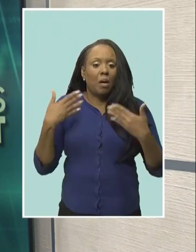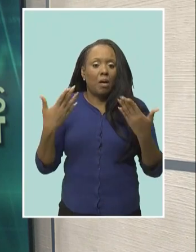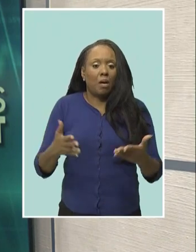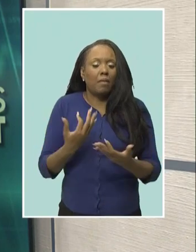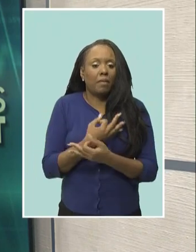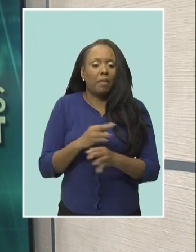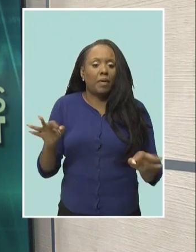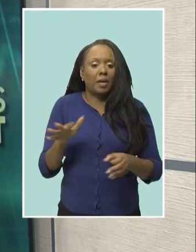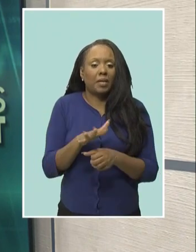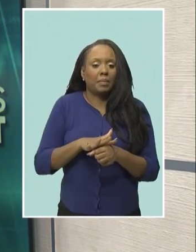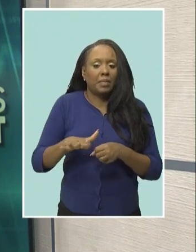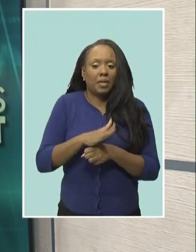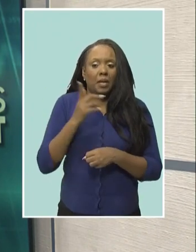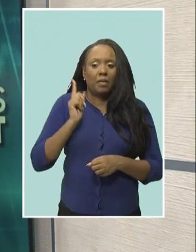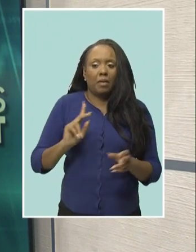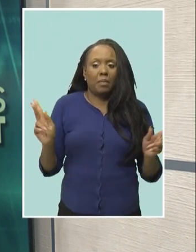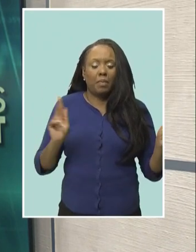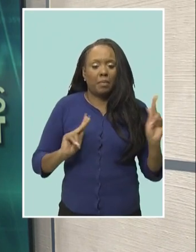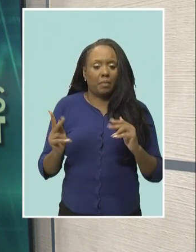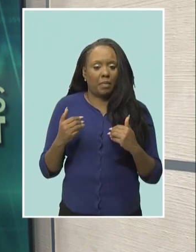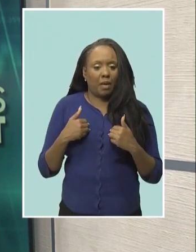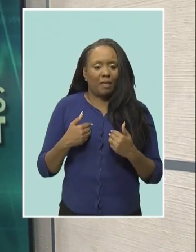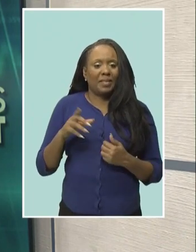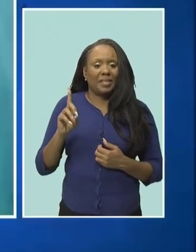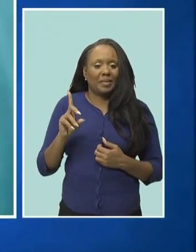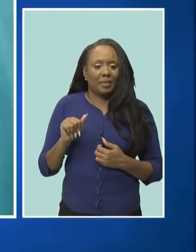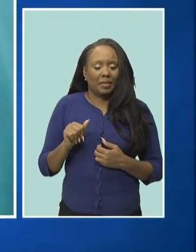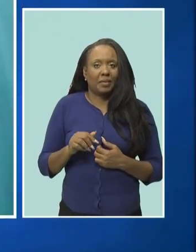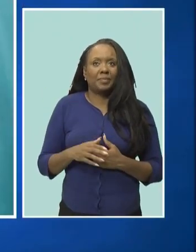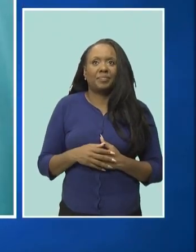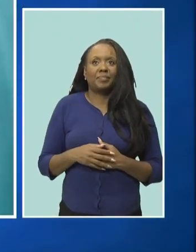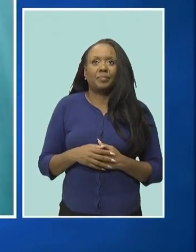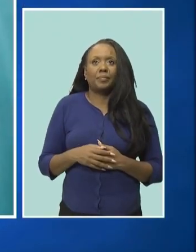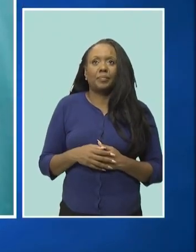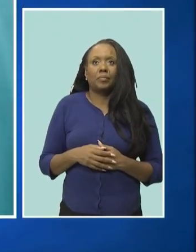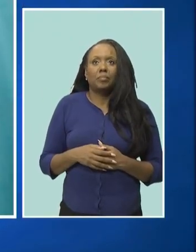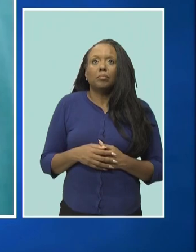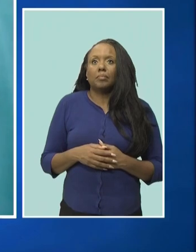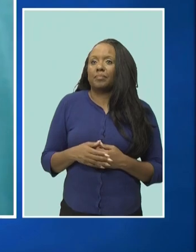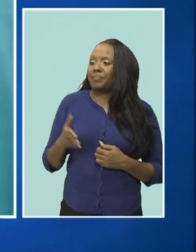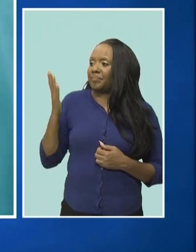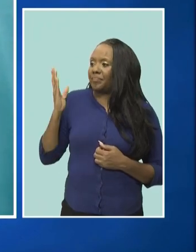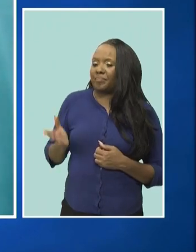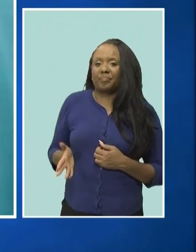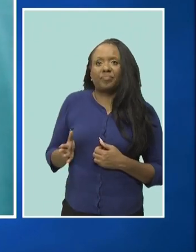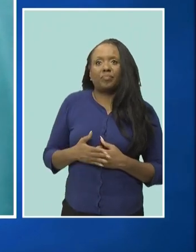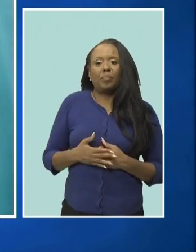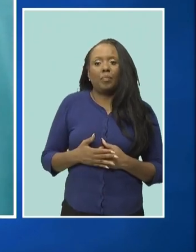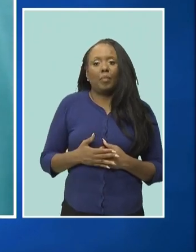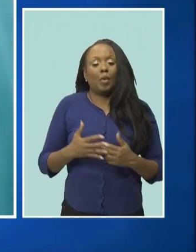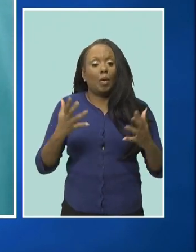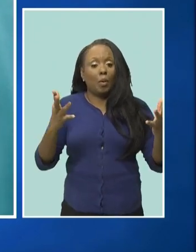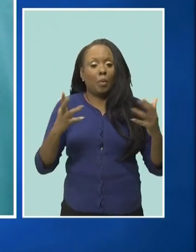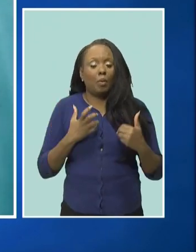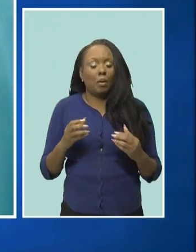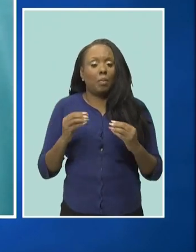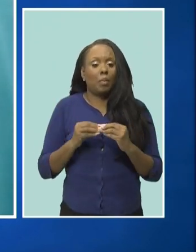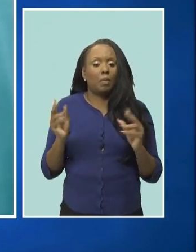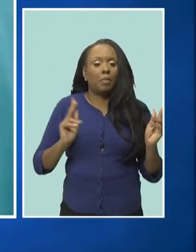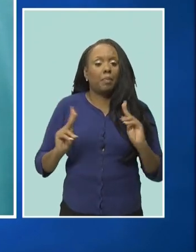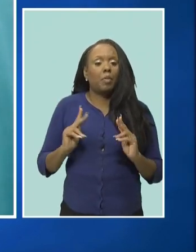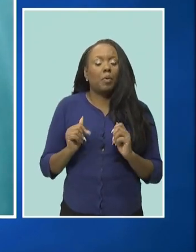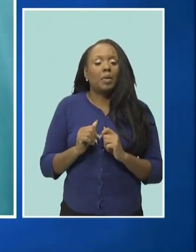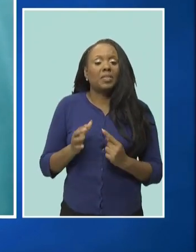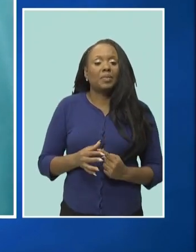spaces to entrepreneurs with disabilities we are looking to have more special needs persons and